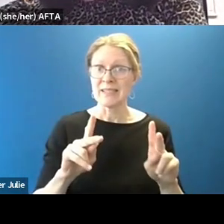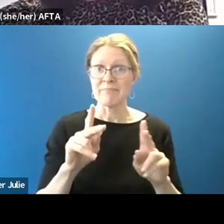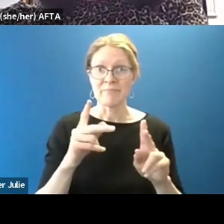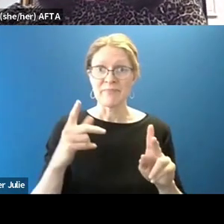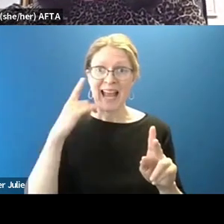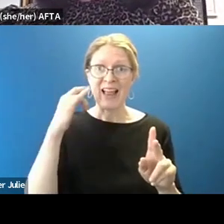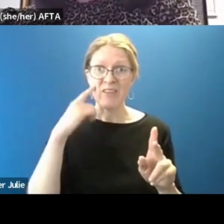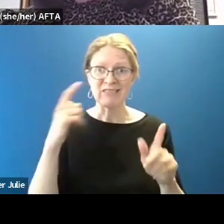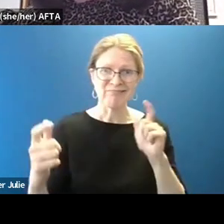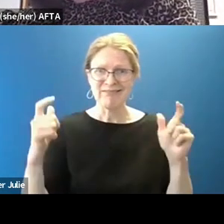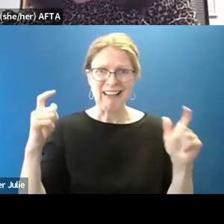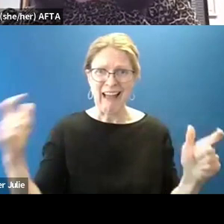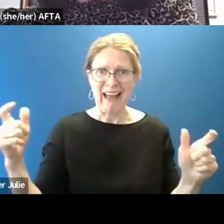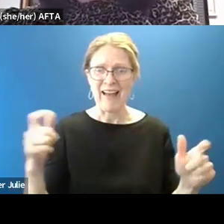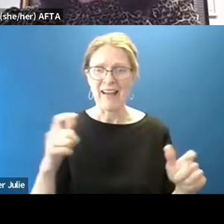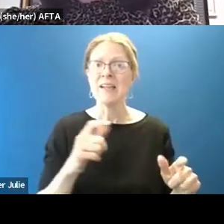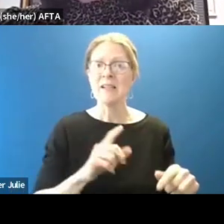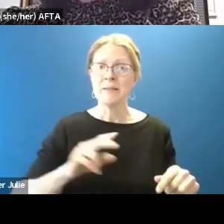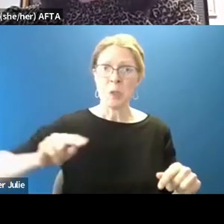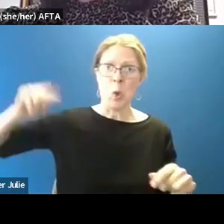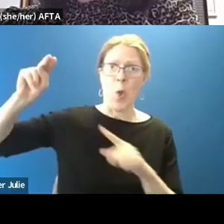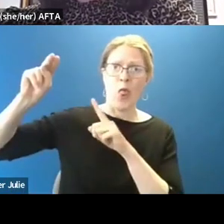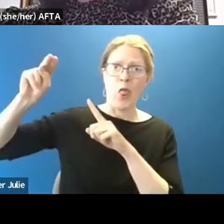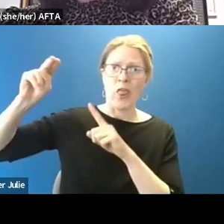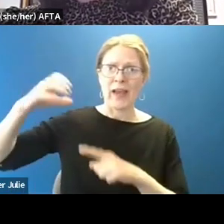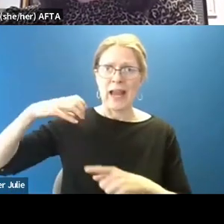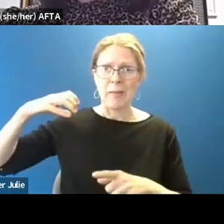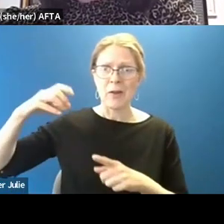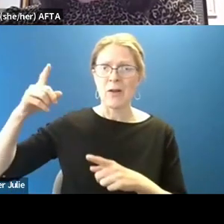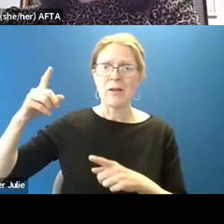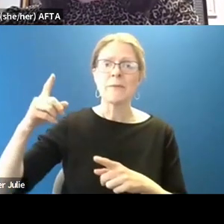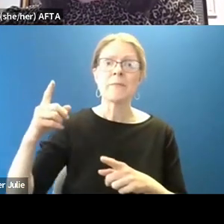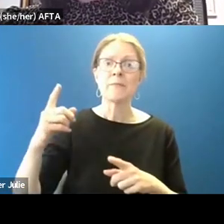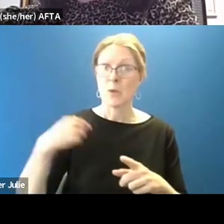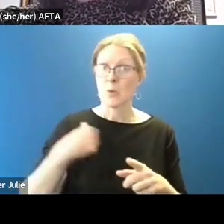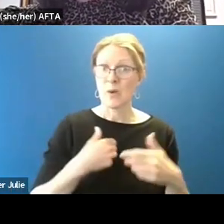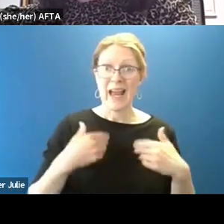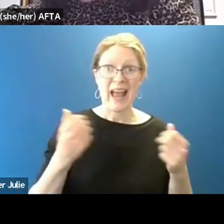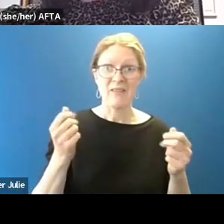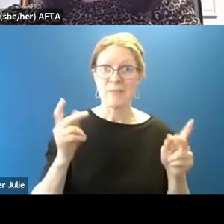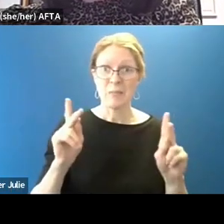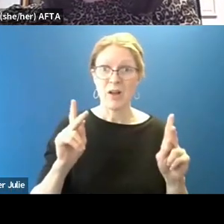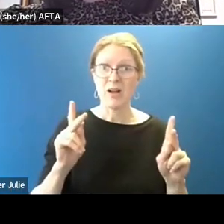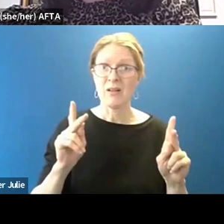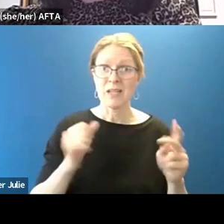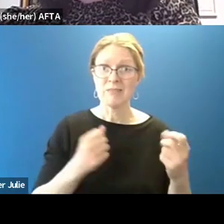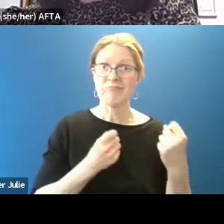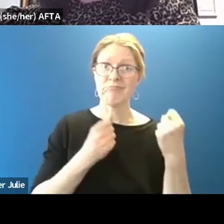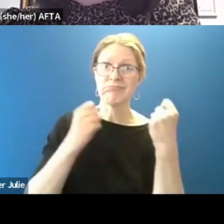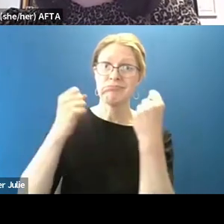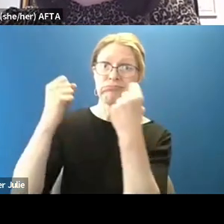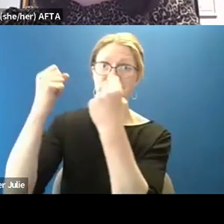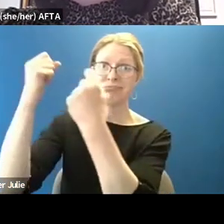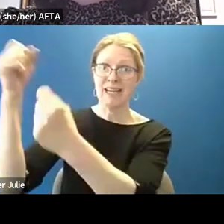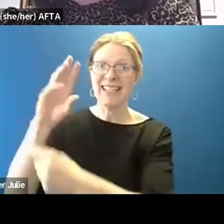example, Sacramento is where the legislators are for session. And we've got folks that have to travel six hours or more to drive there.